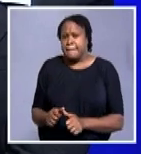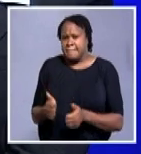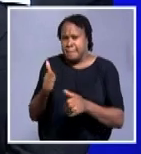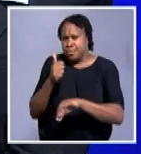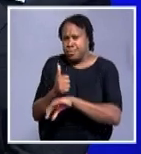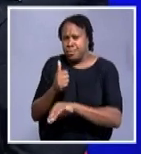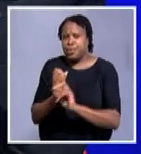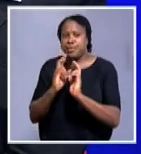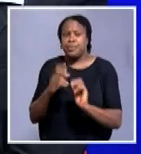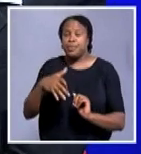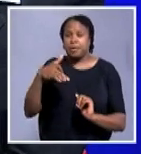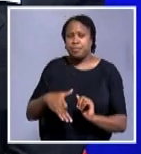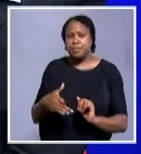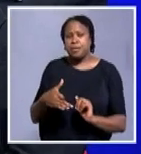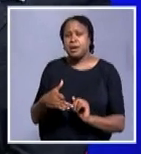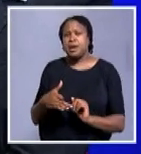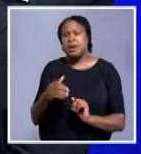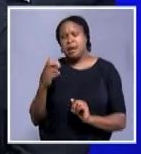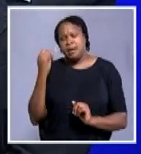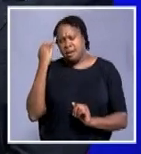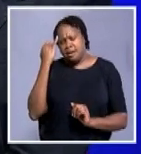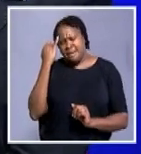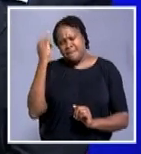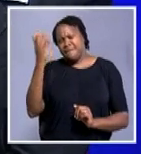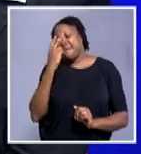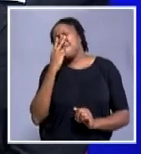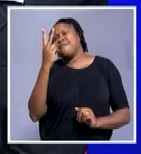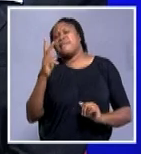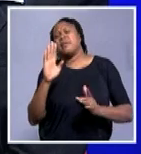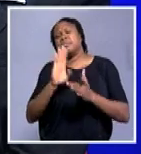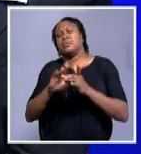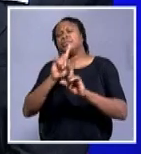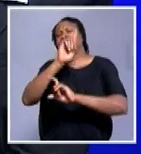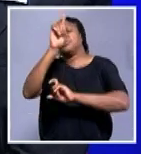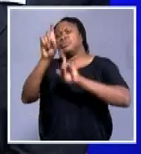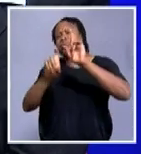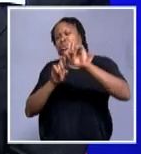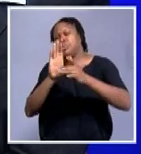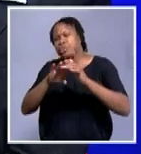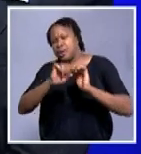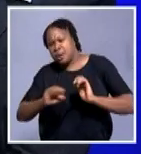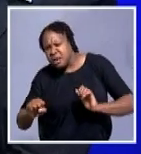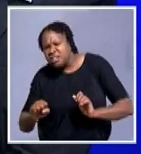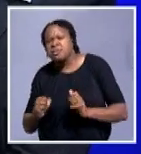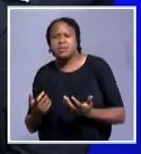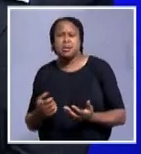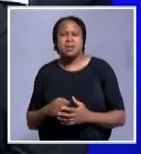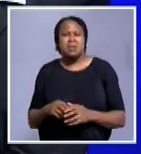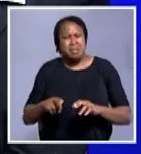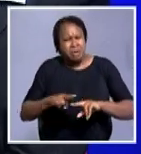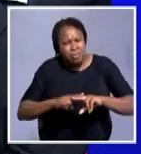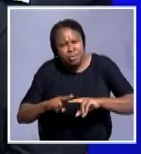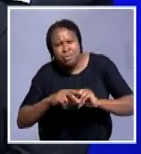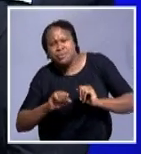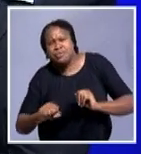Namibian people to express their views on questions pertaining to land. Land use, land distribution,